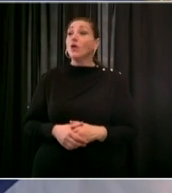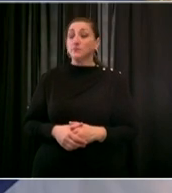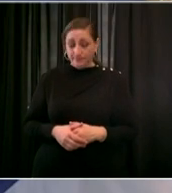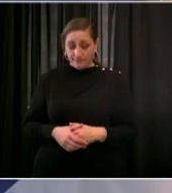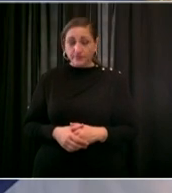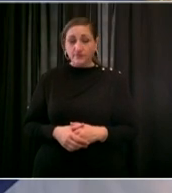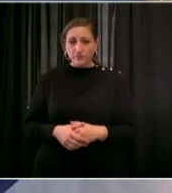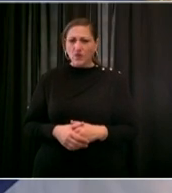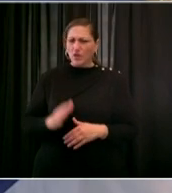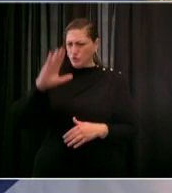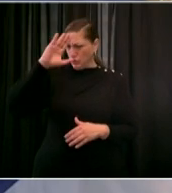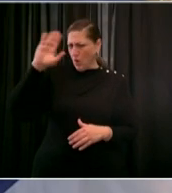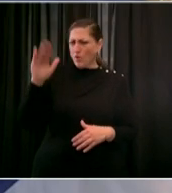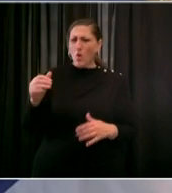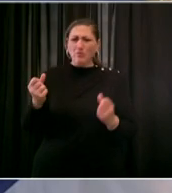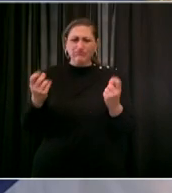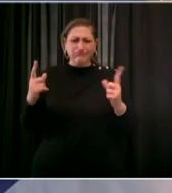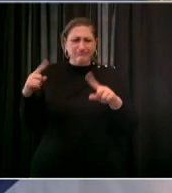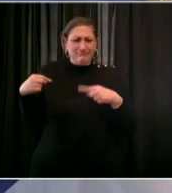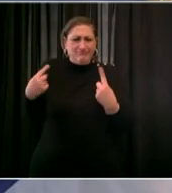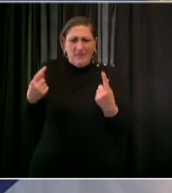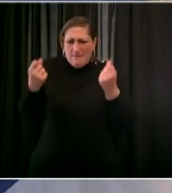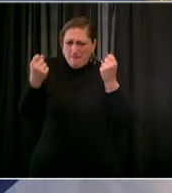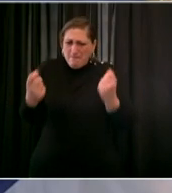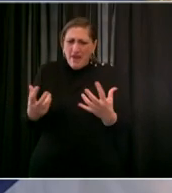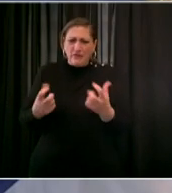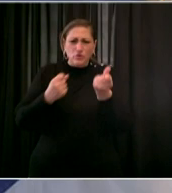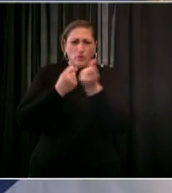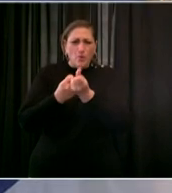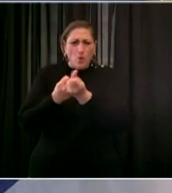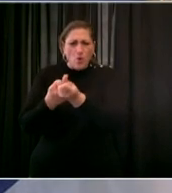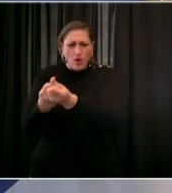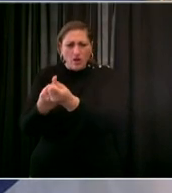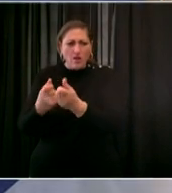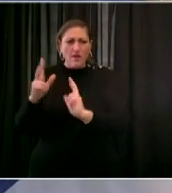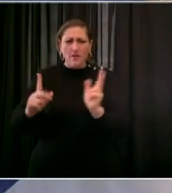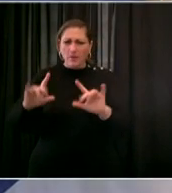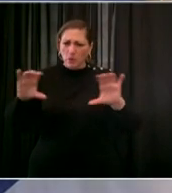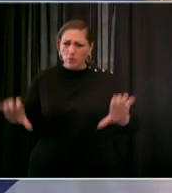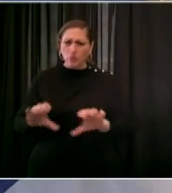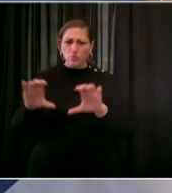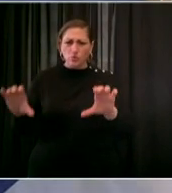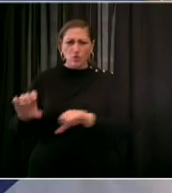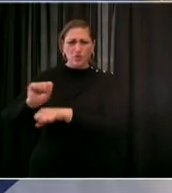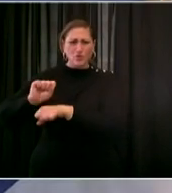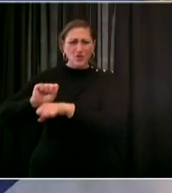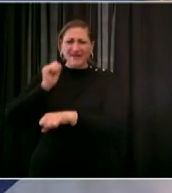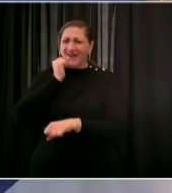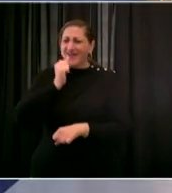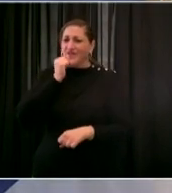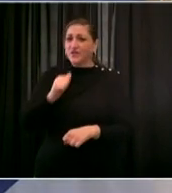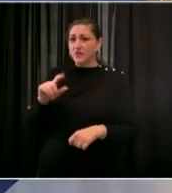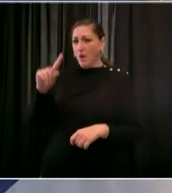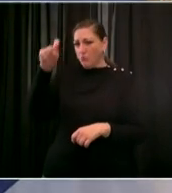support we have received for it from the folks during this important work in the trenches every day such as bronx works